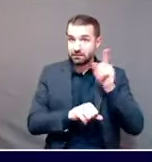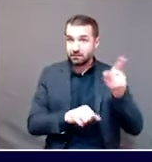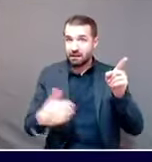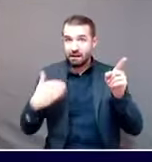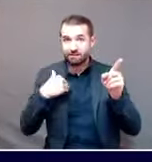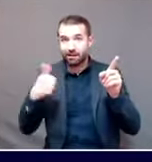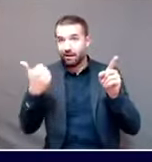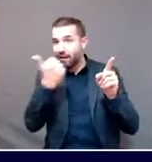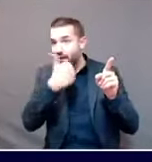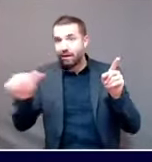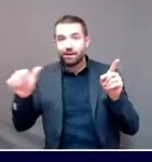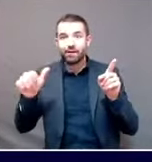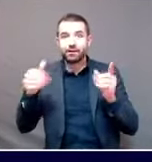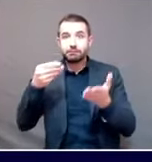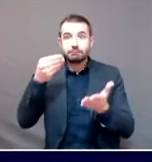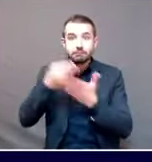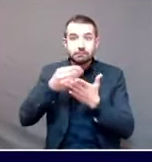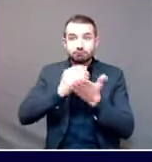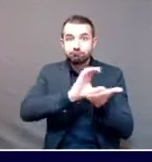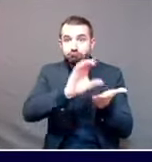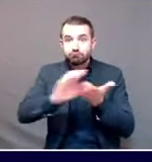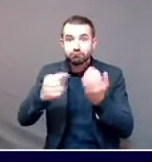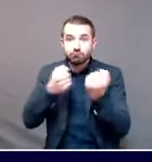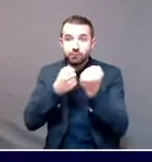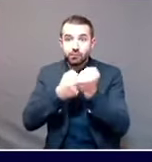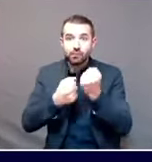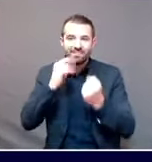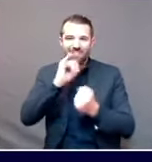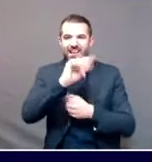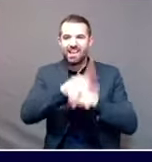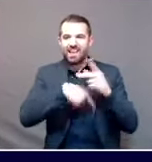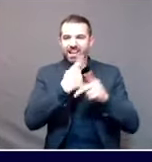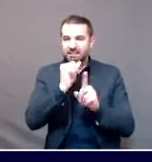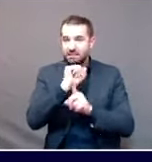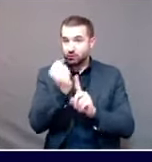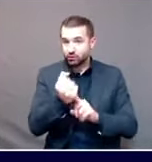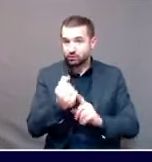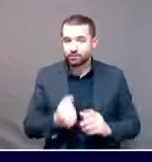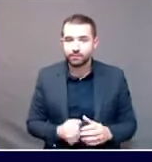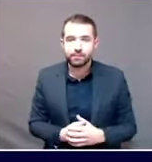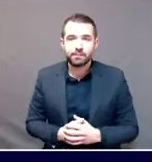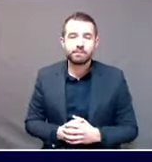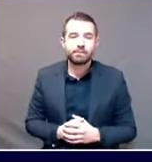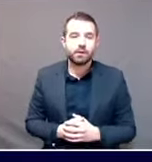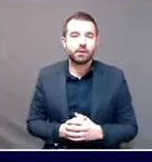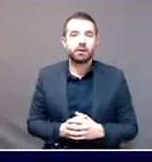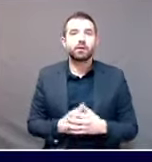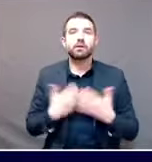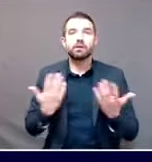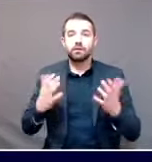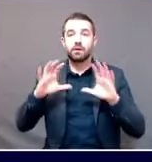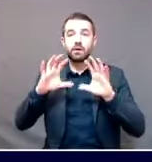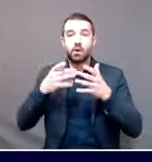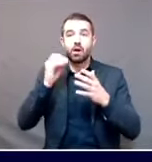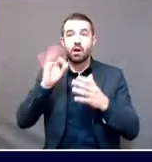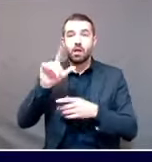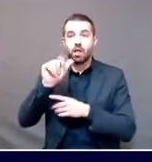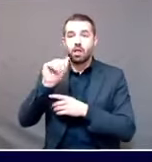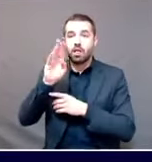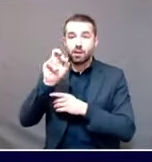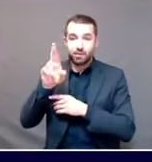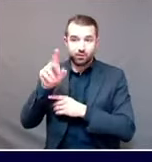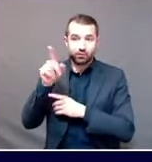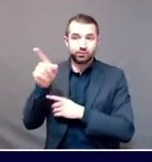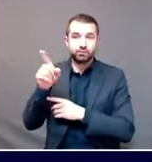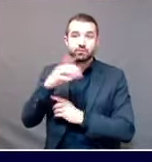Commissioner Fortman at the Department of Labor has focused on populations like this individual, those who